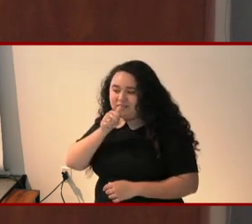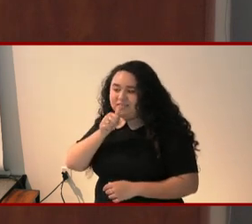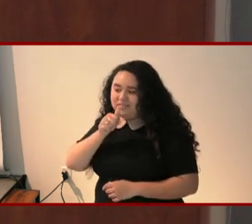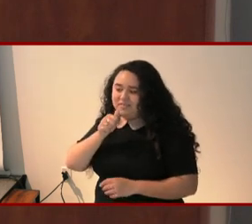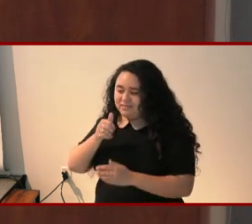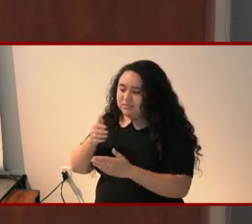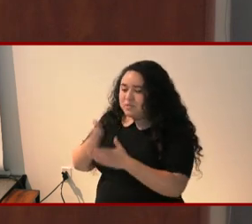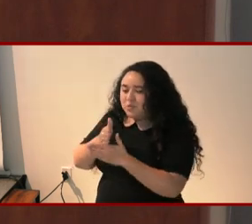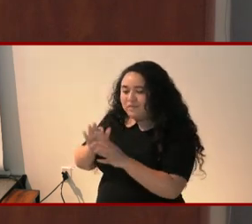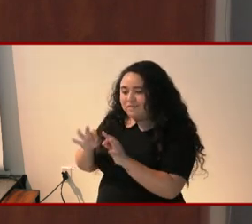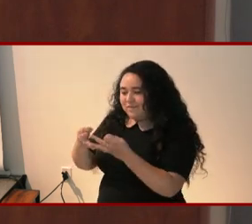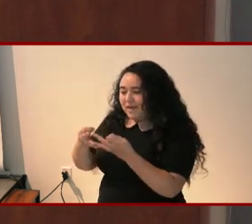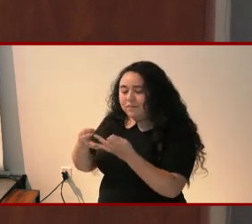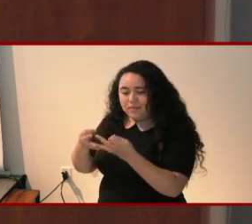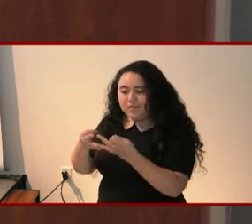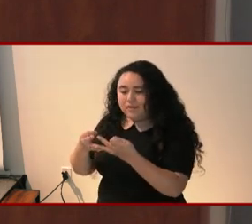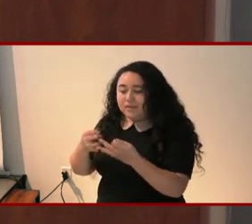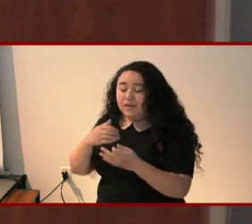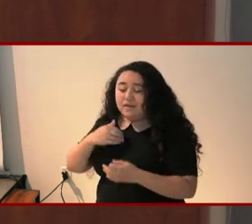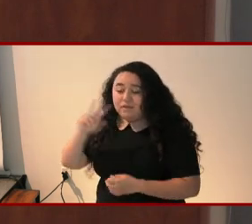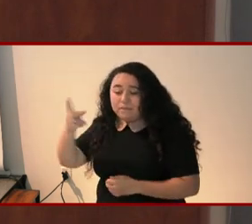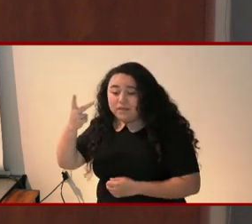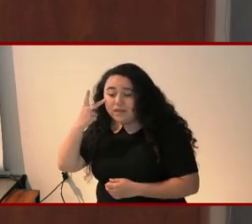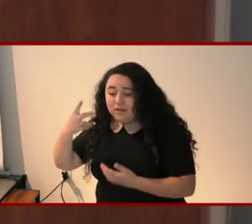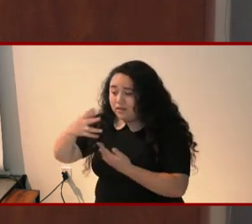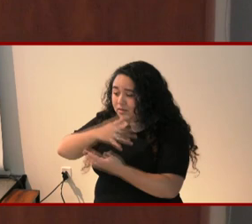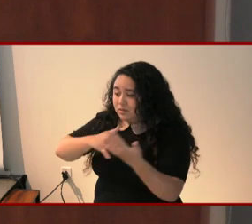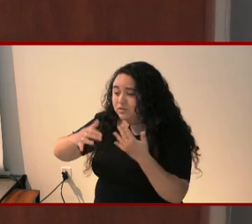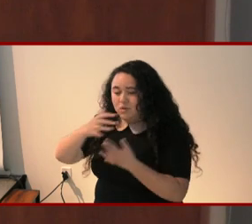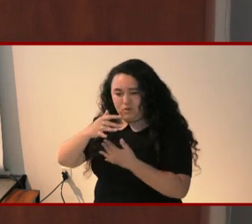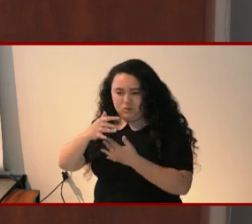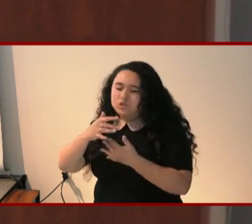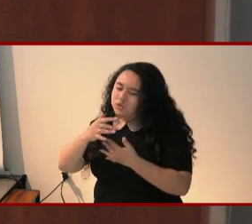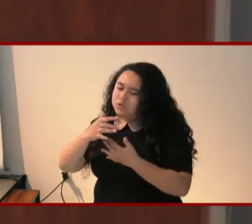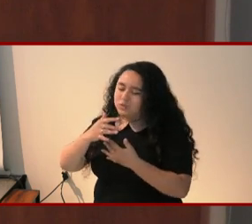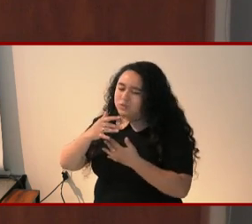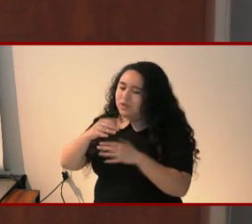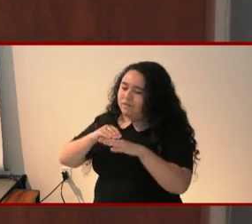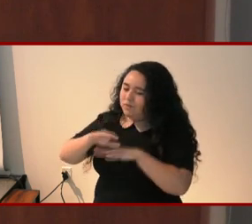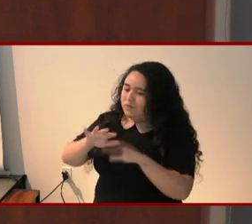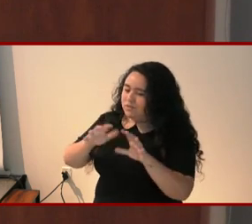that also have a political and social dimension in the world.